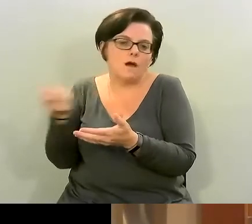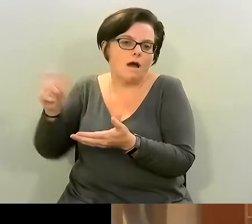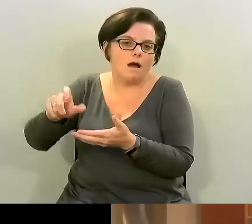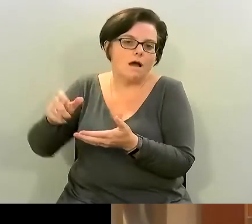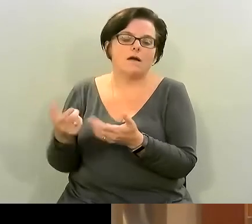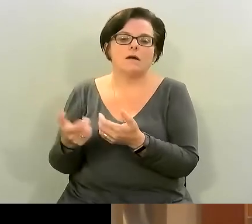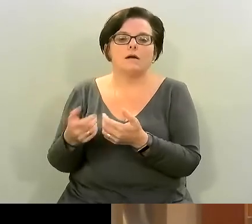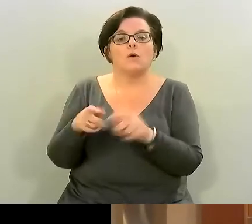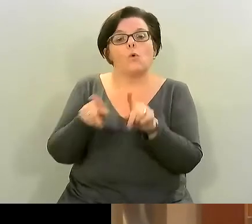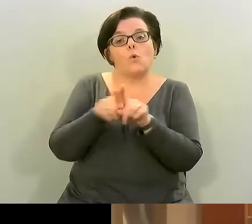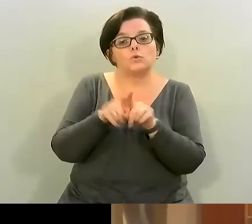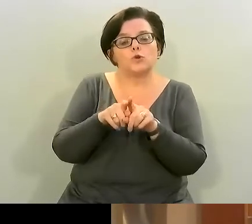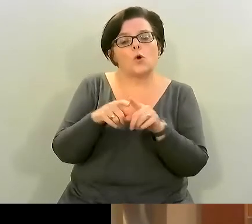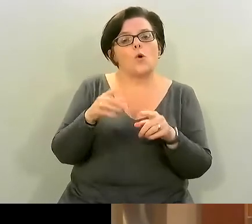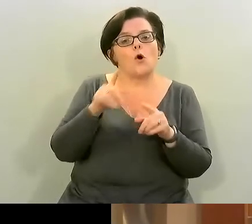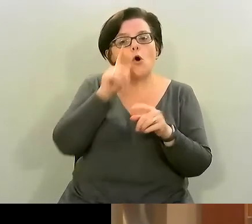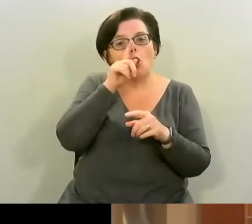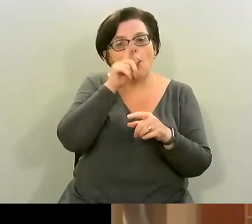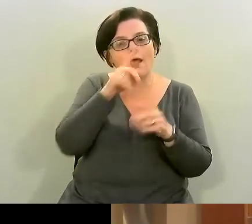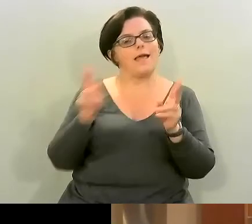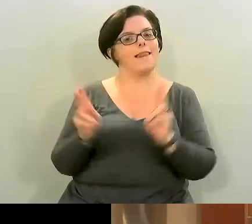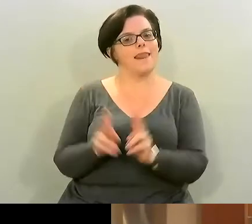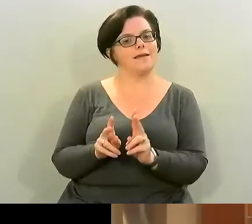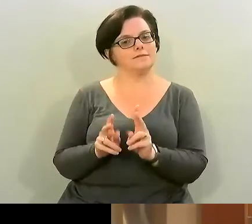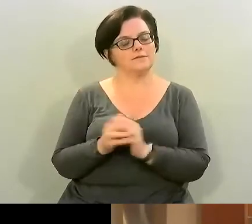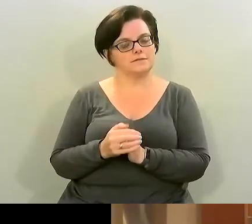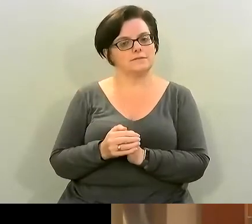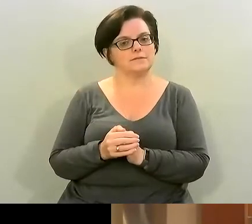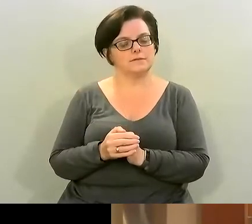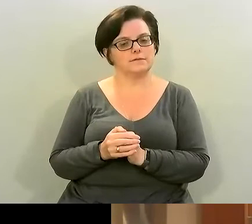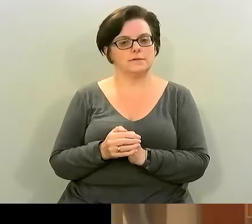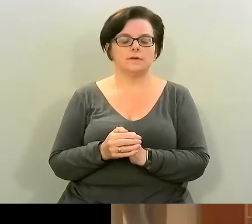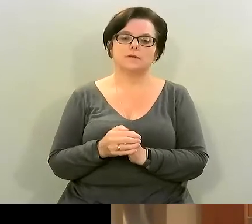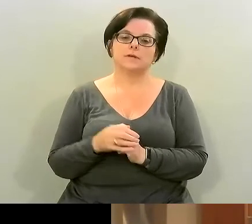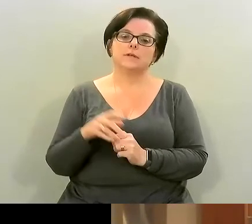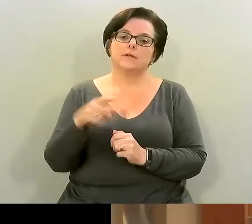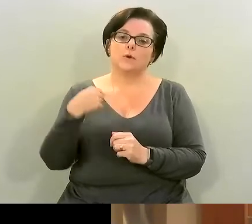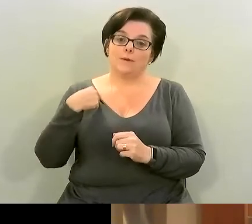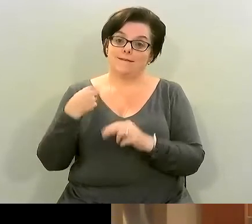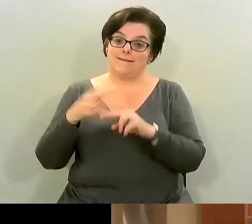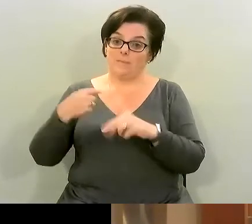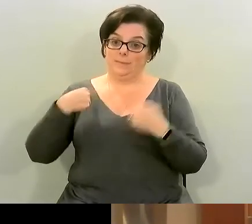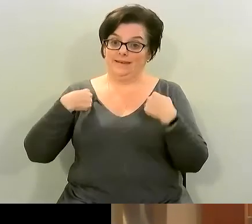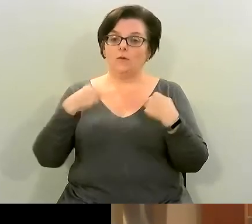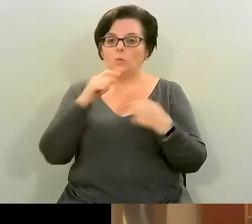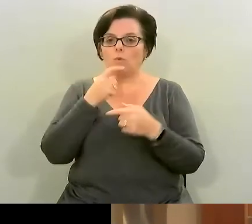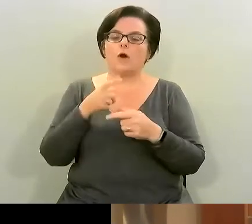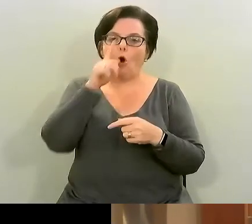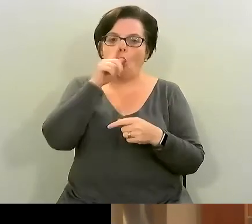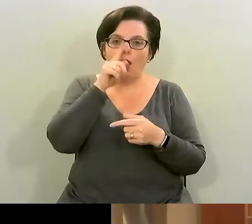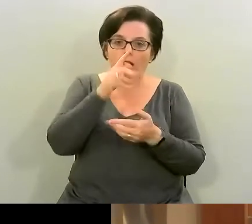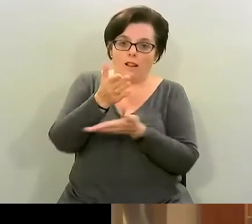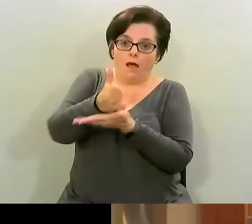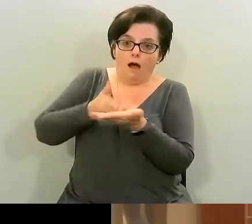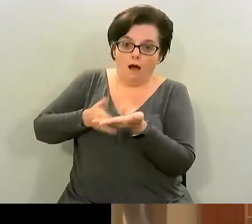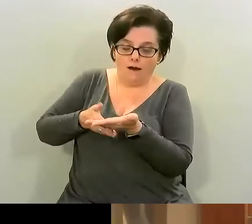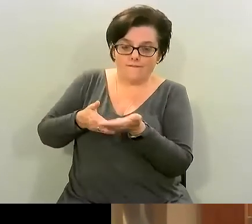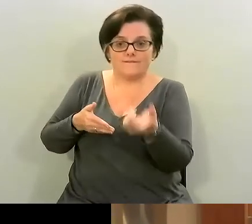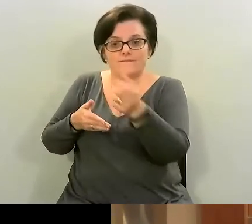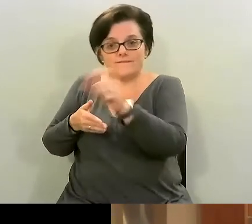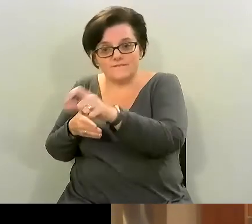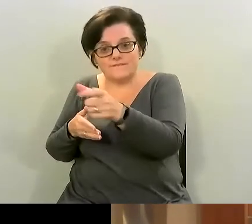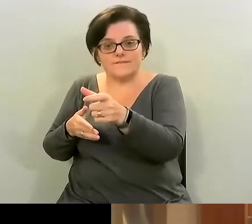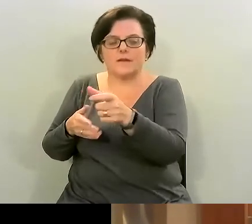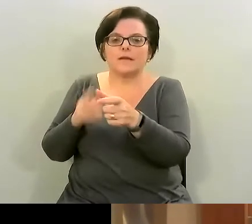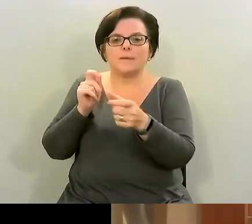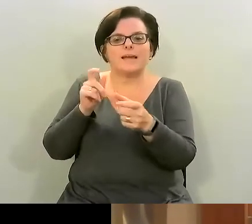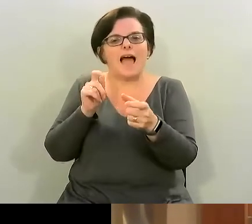less olive oil to your mixture so what i would do is halve the amount of olive oil try it out and just add a little bit more